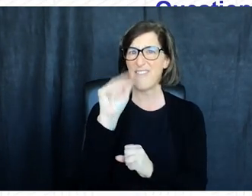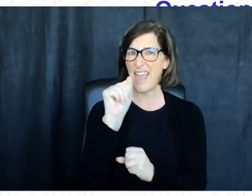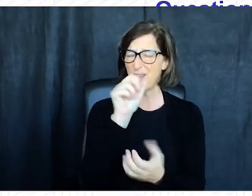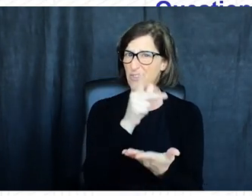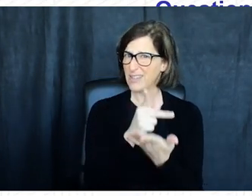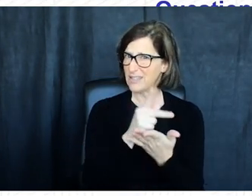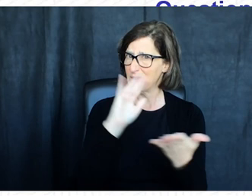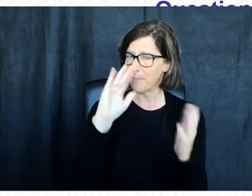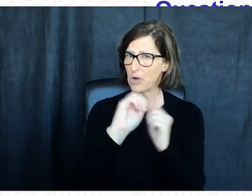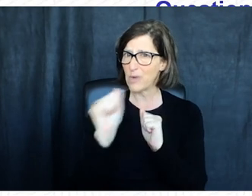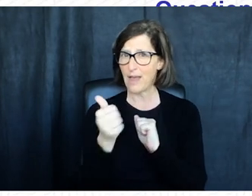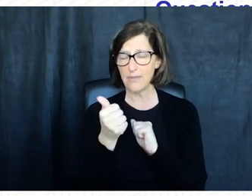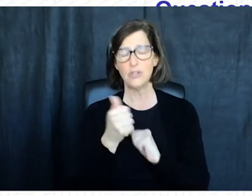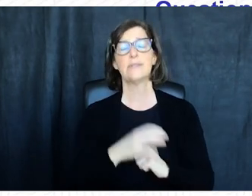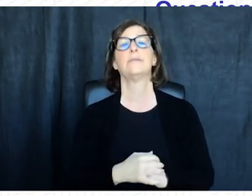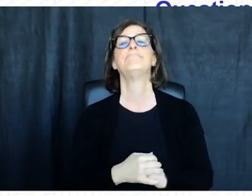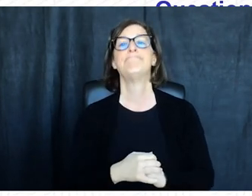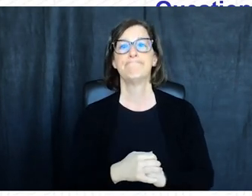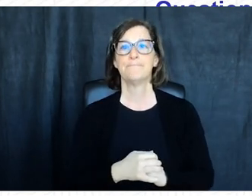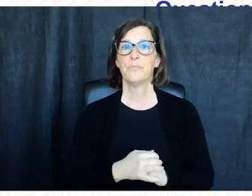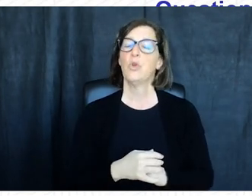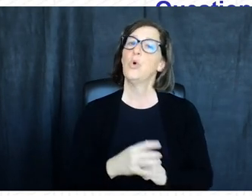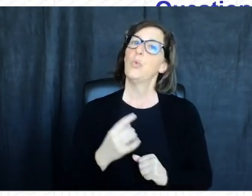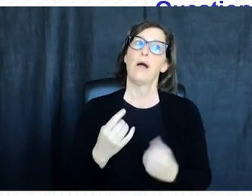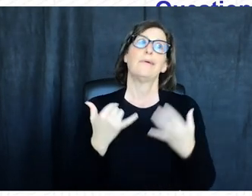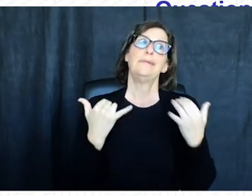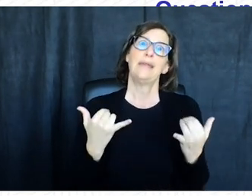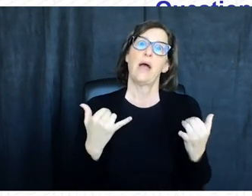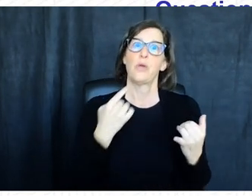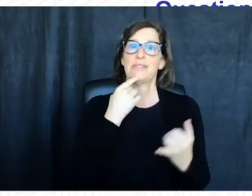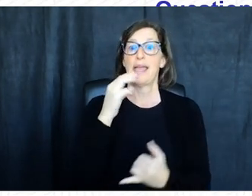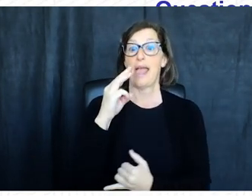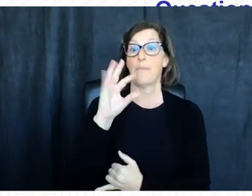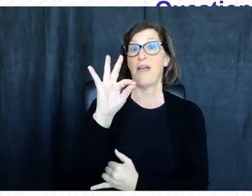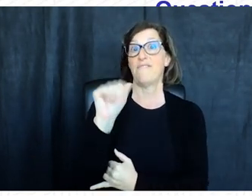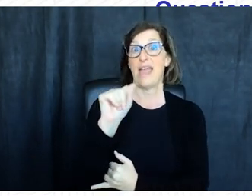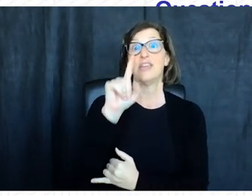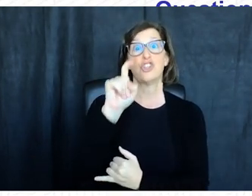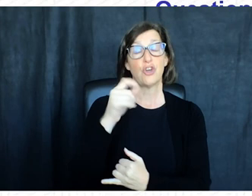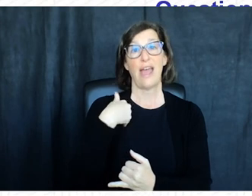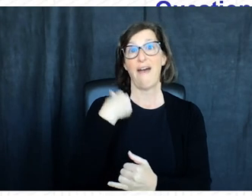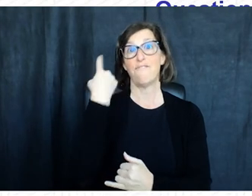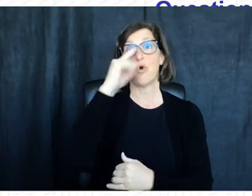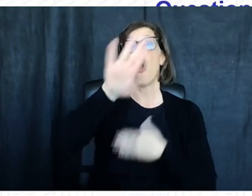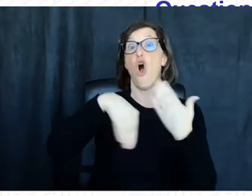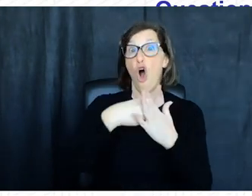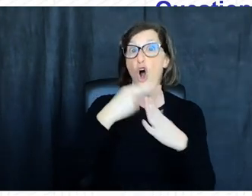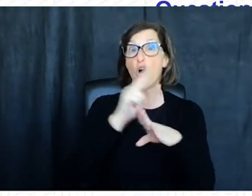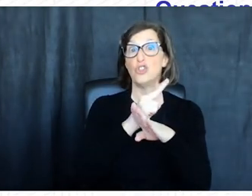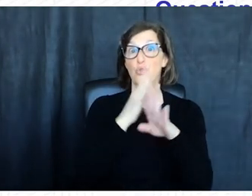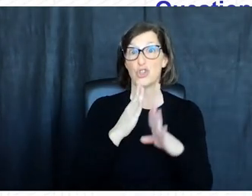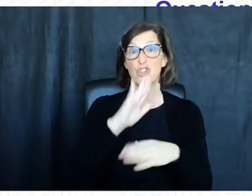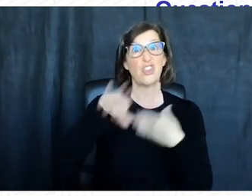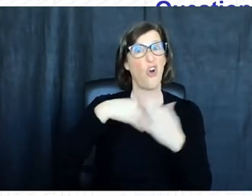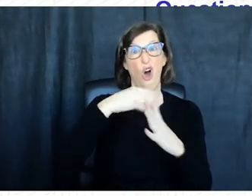authentication than others yeah so we would say i think at this point you know mfa should be enabled across the board